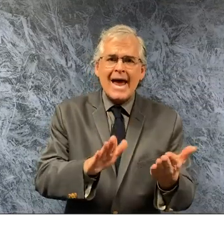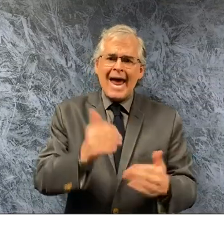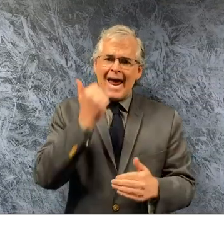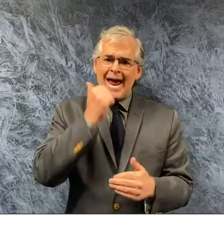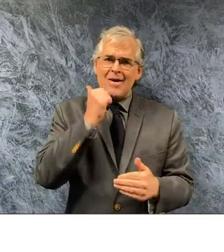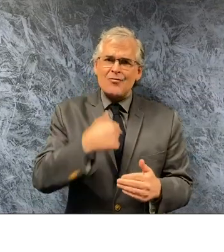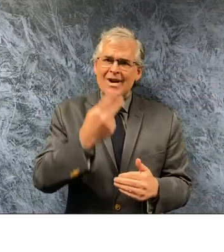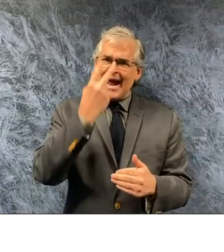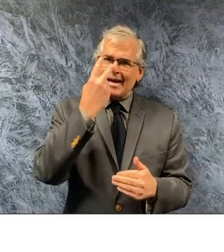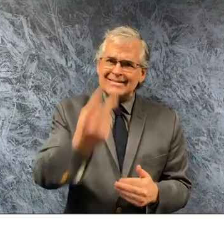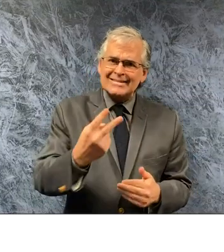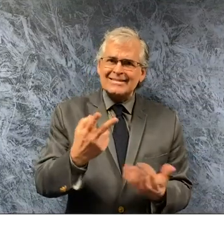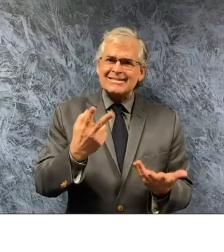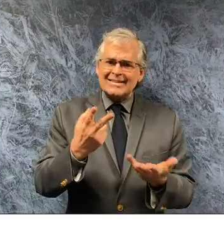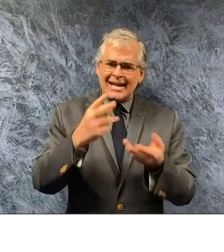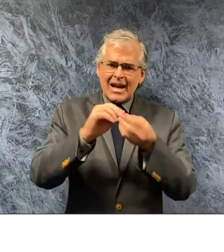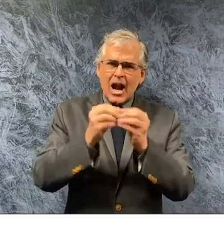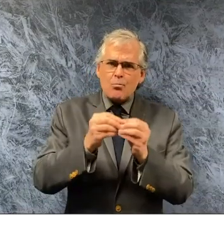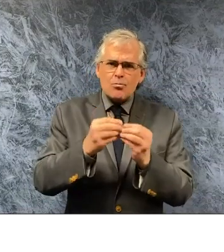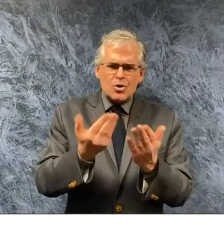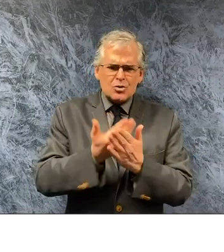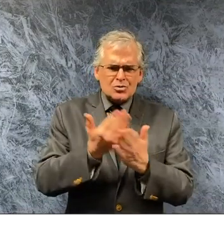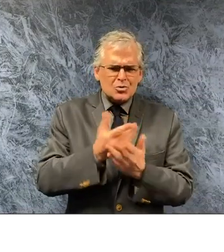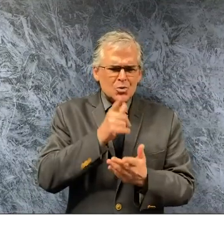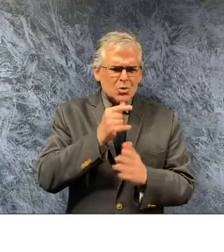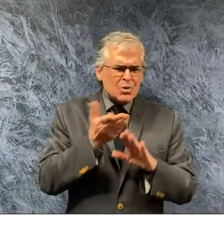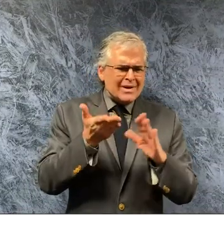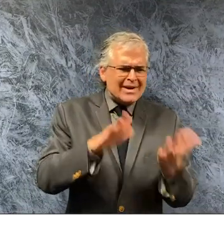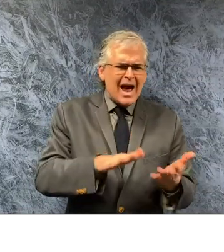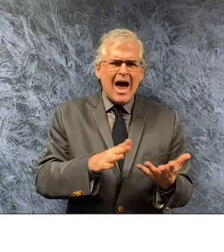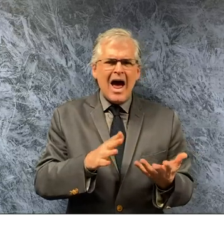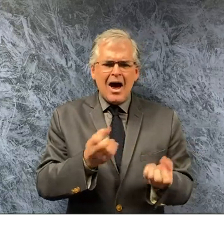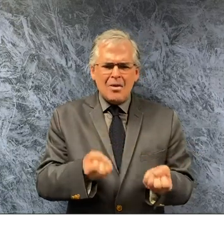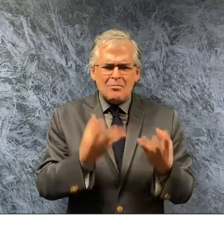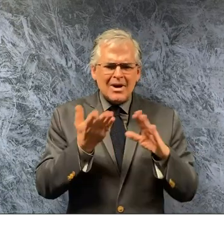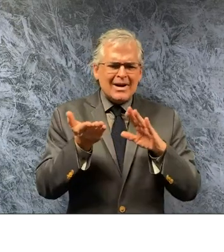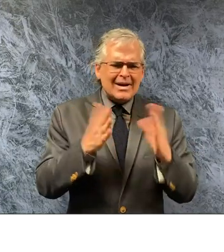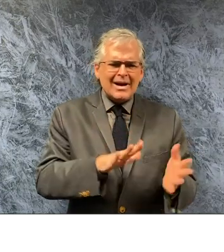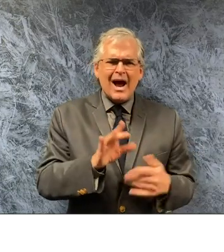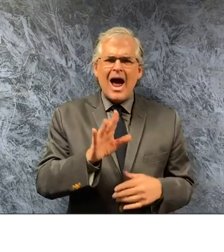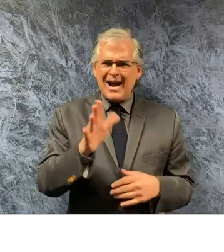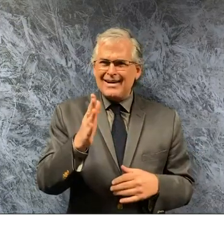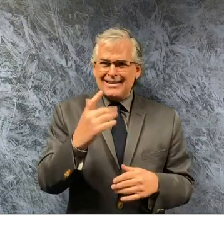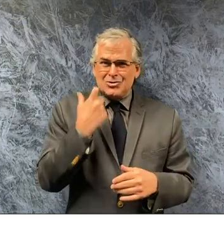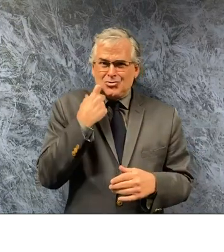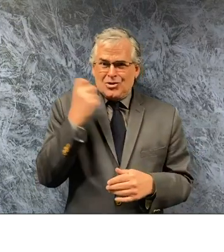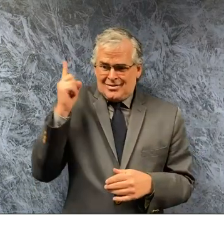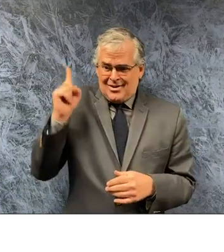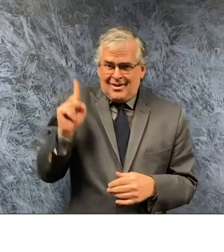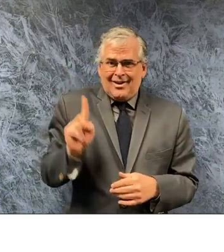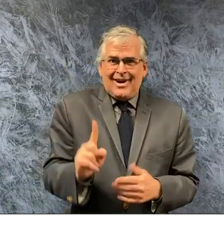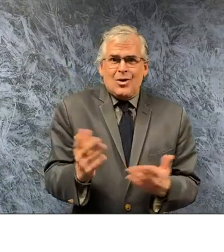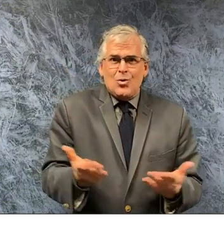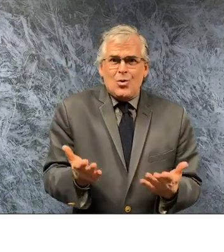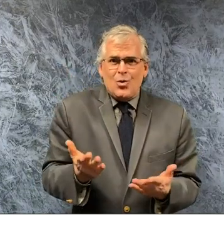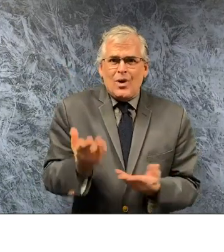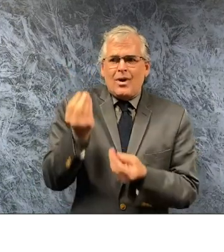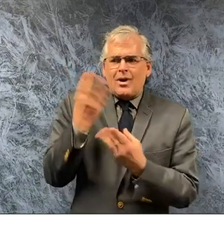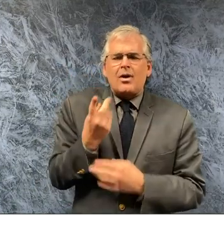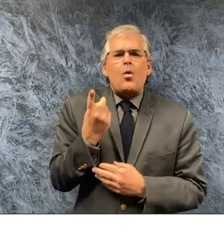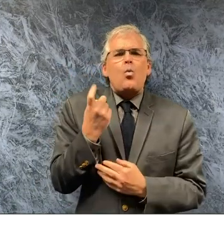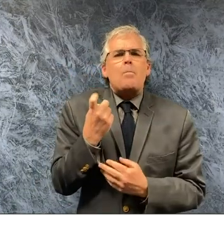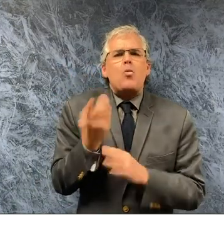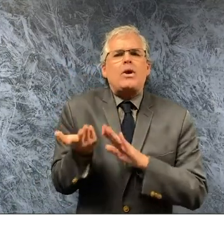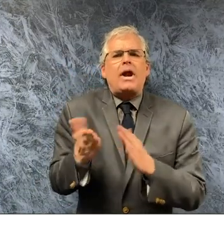down here and she goes oh we get one more i mean it's like it's non-stop i mean people are dying we need to do everything we can